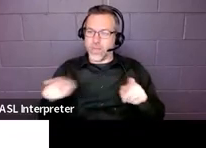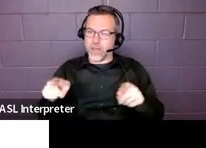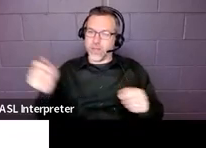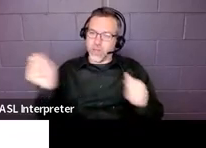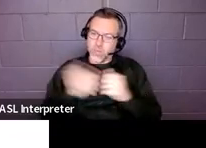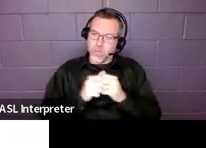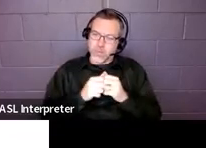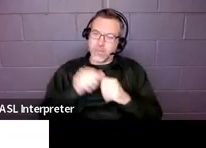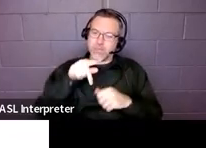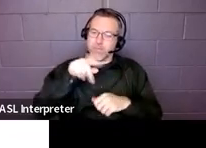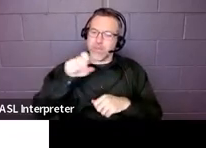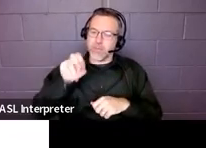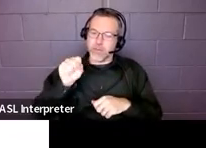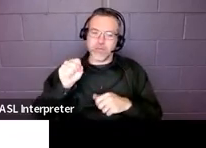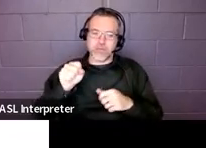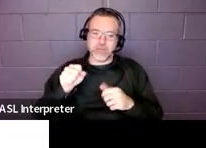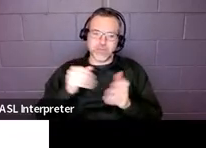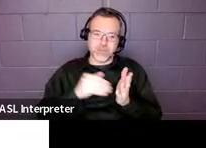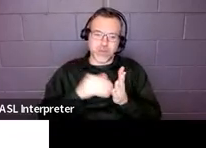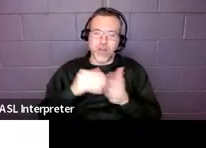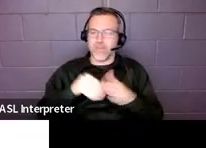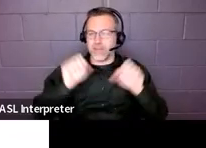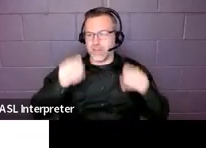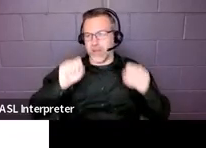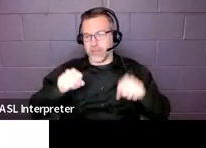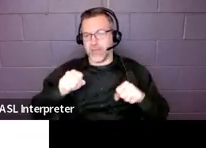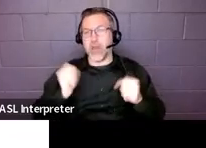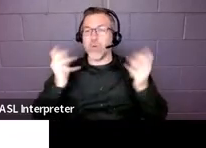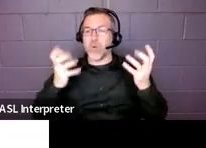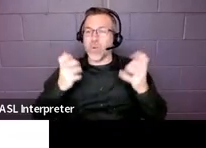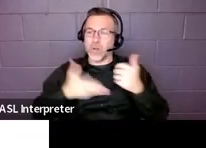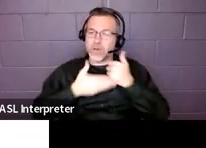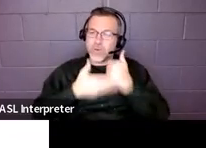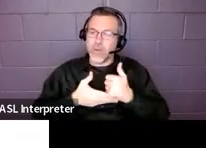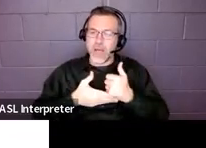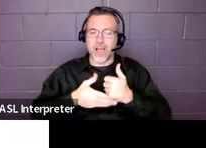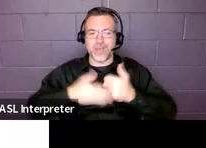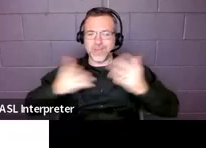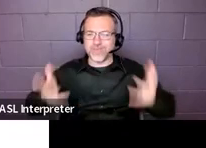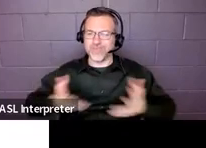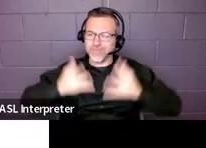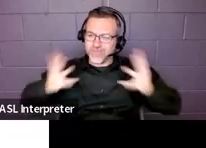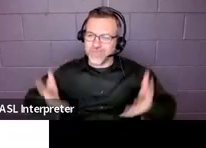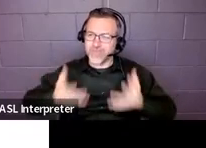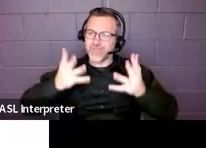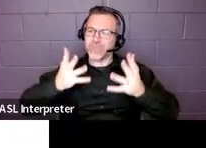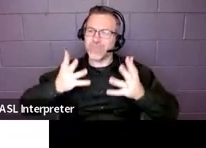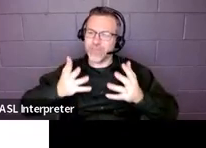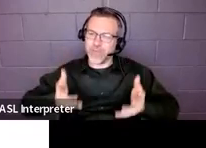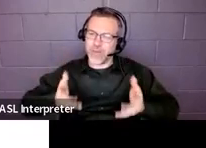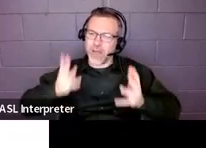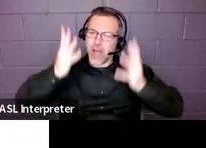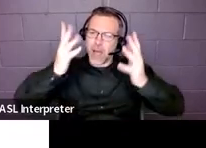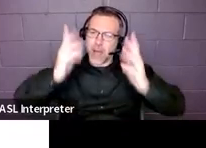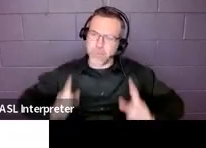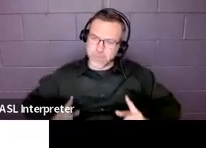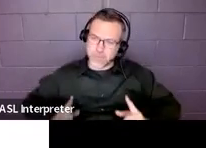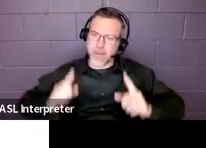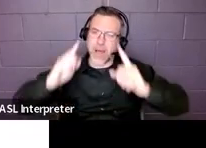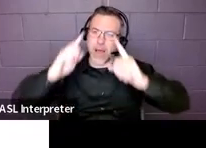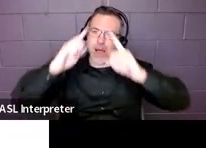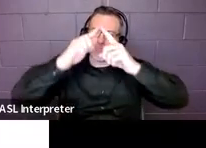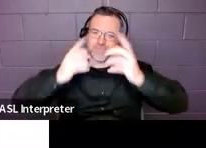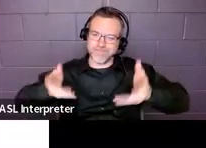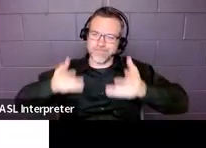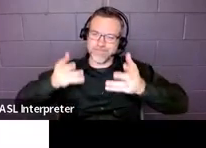as much as possible. So we always want to help them and boost them and get them to the top of their pyramid so that they can be with their